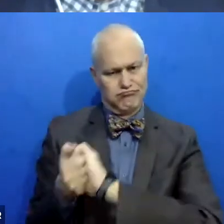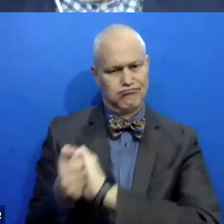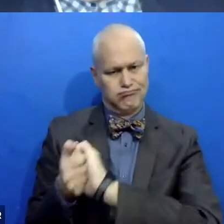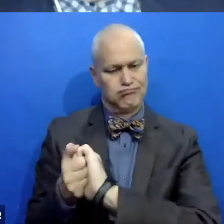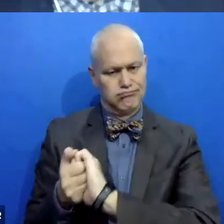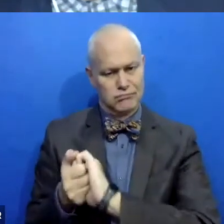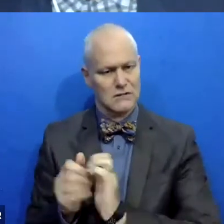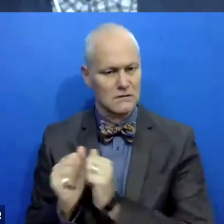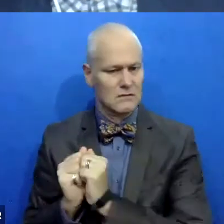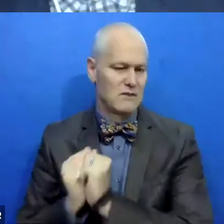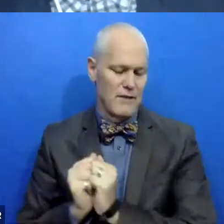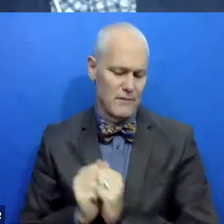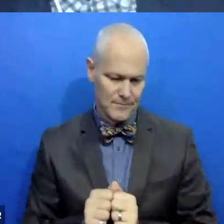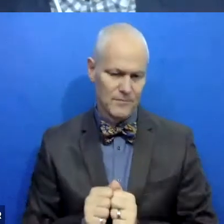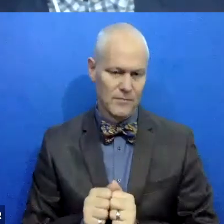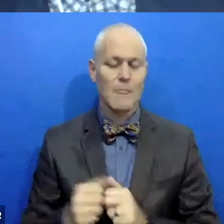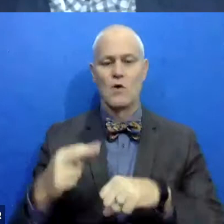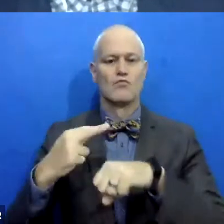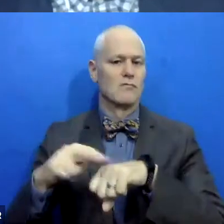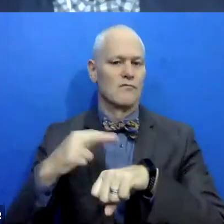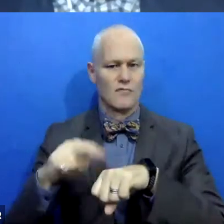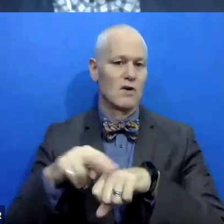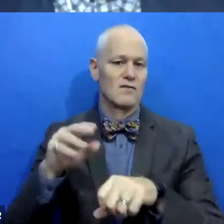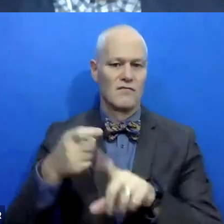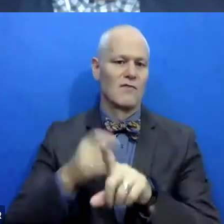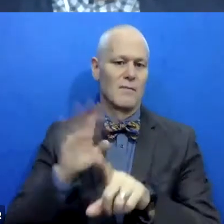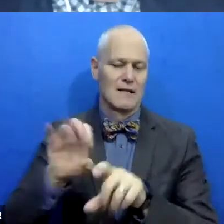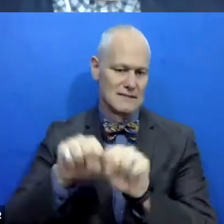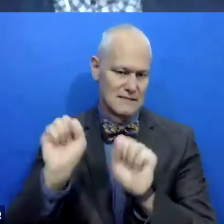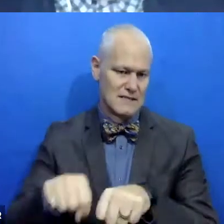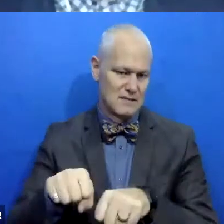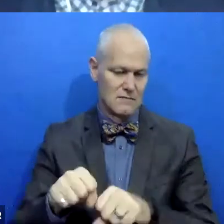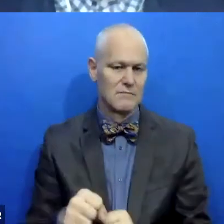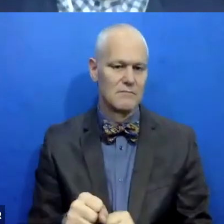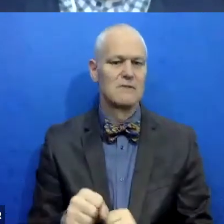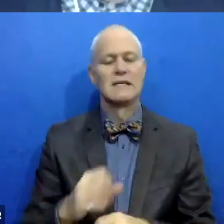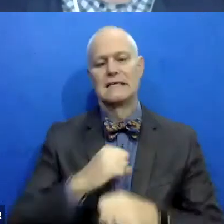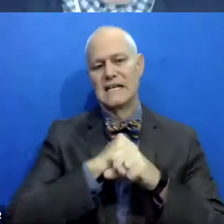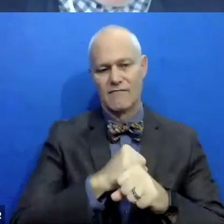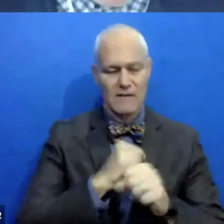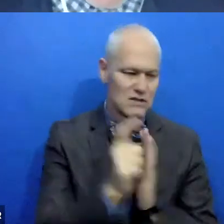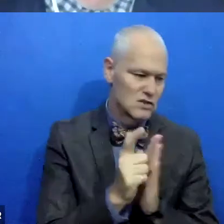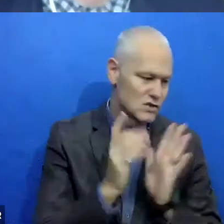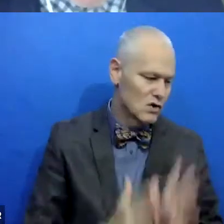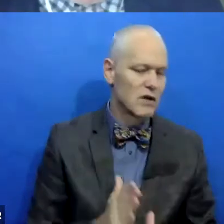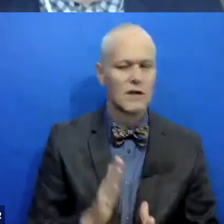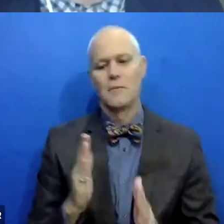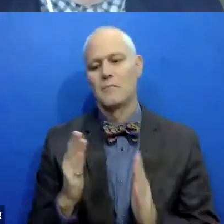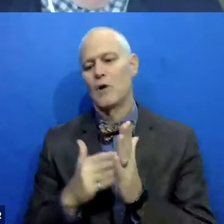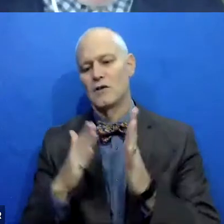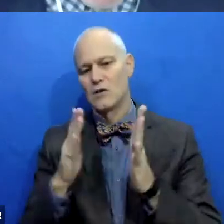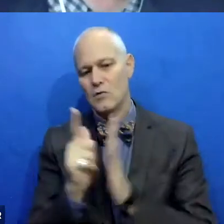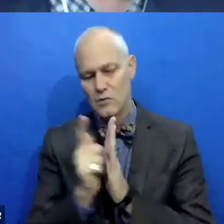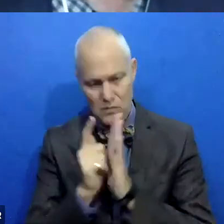together. So we get referrals from within the system most often from, uh, defense attorneys, prosecuting attorneys, occasionally